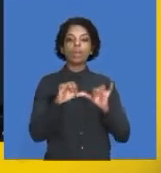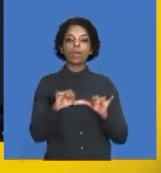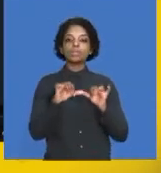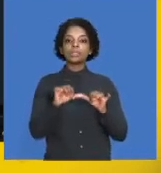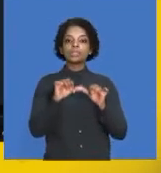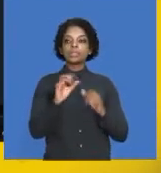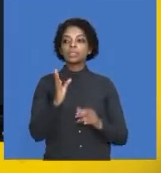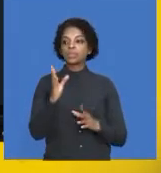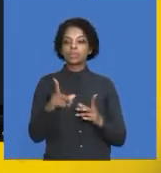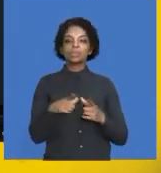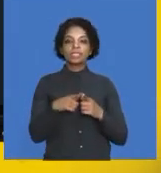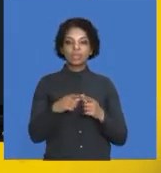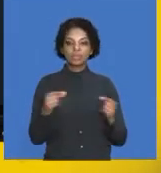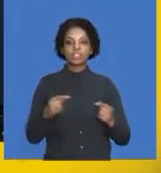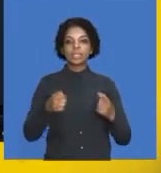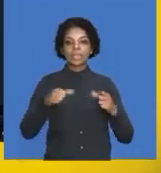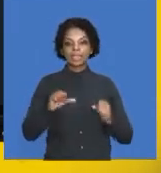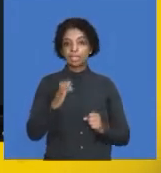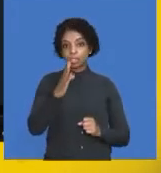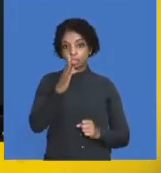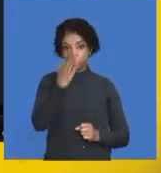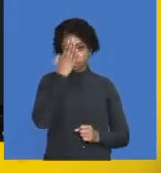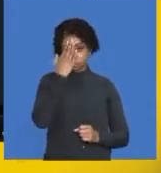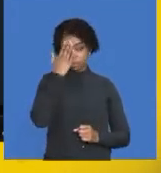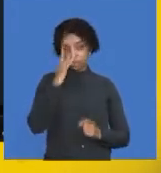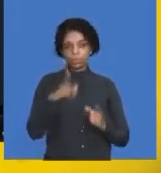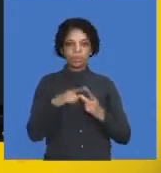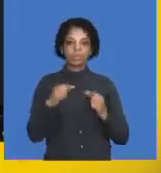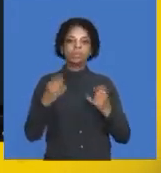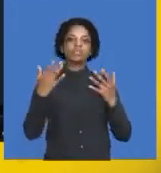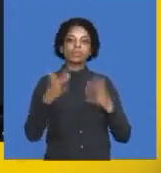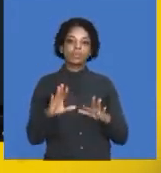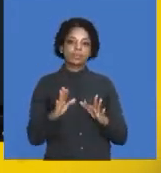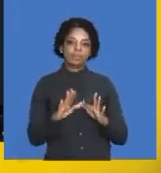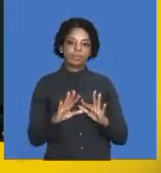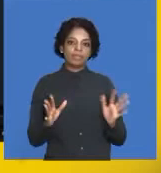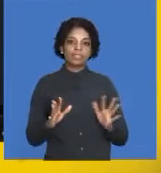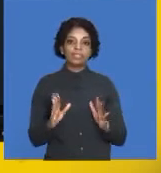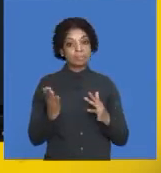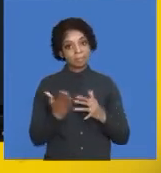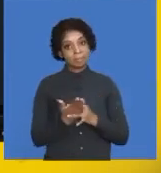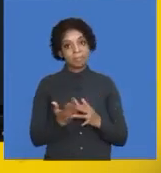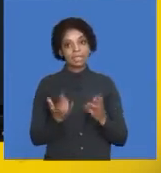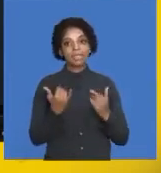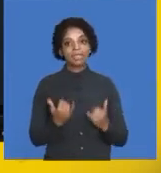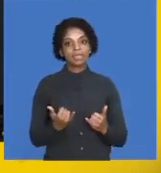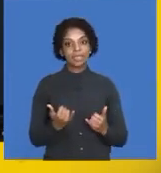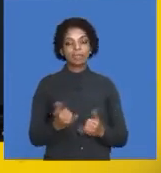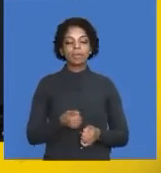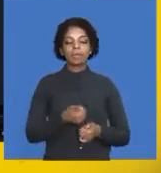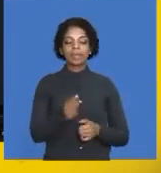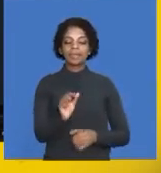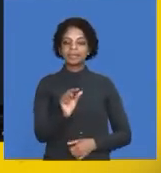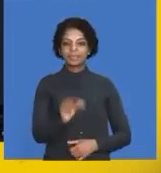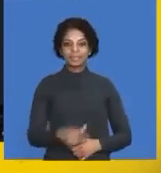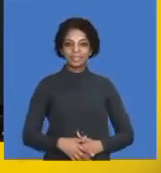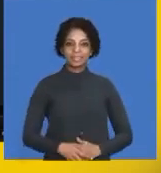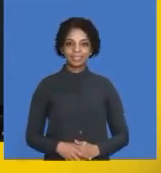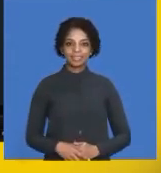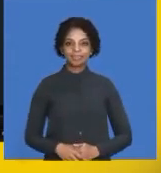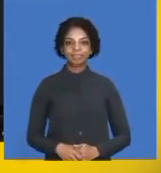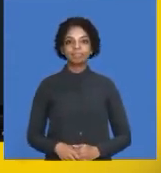get back, we will continue with this note to complete it so that we know we've done this note in its entirety. Take a break.